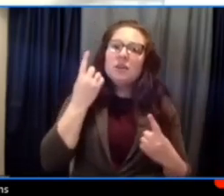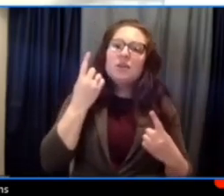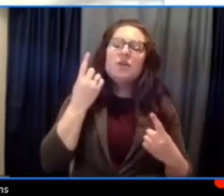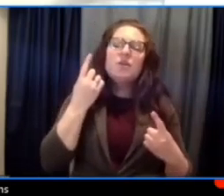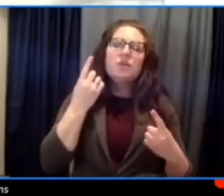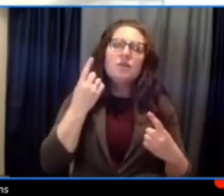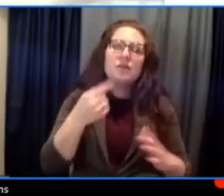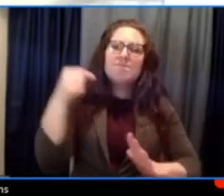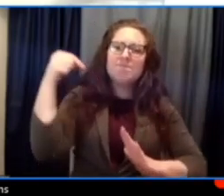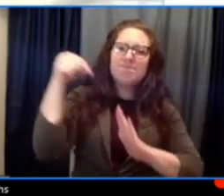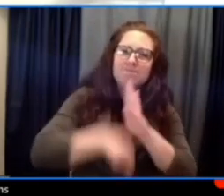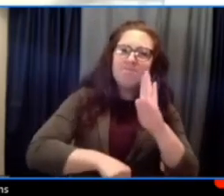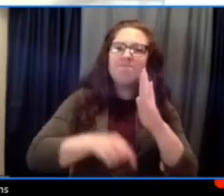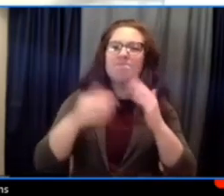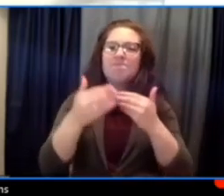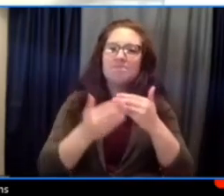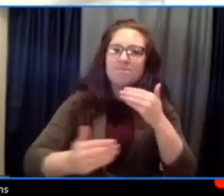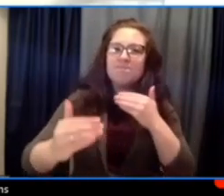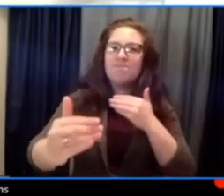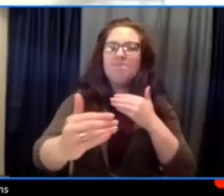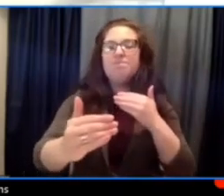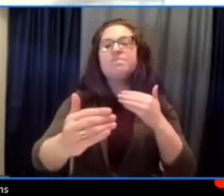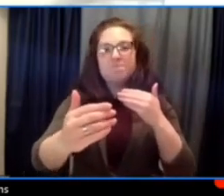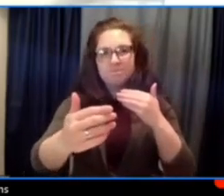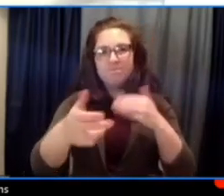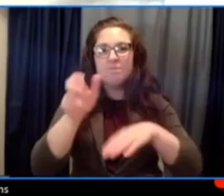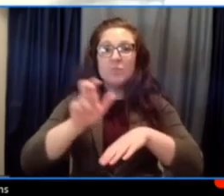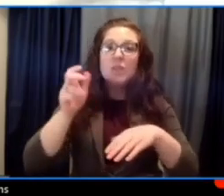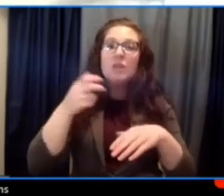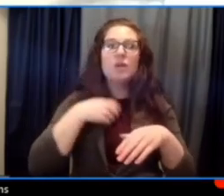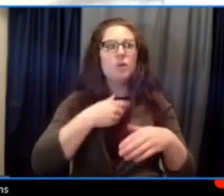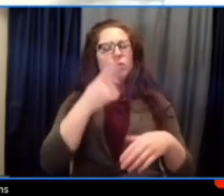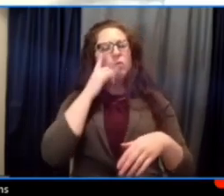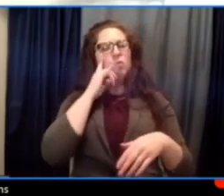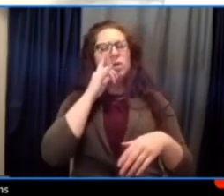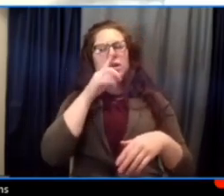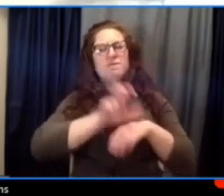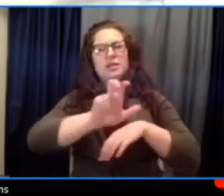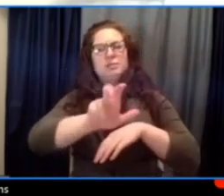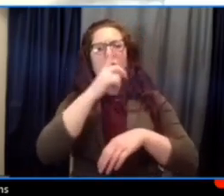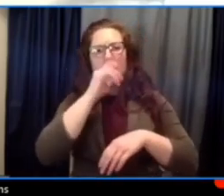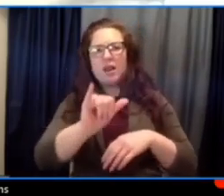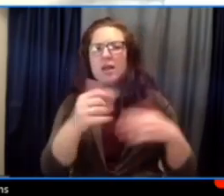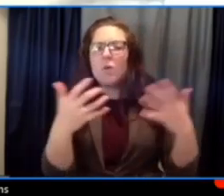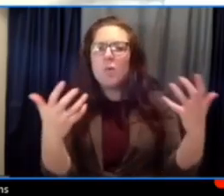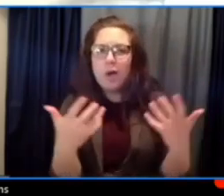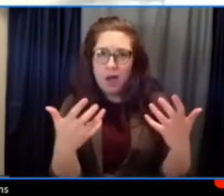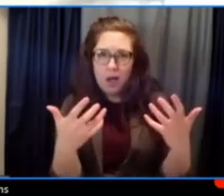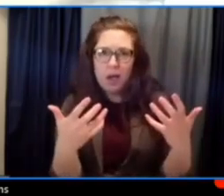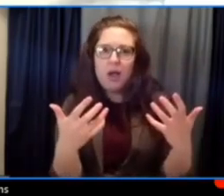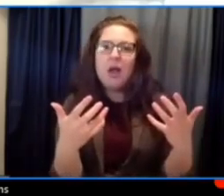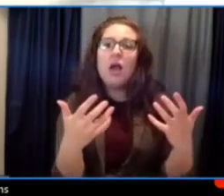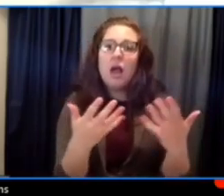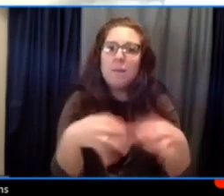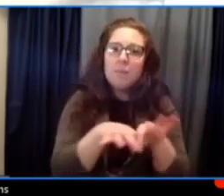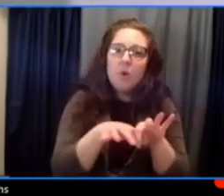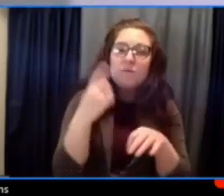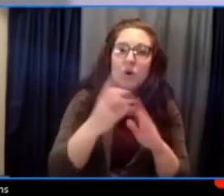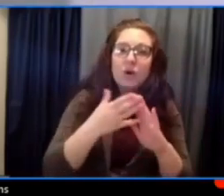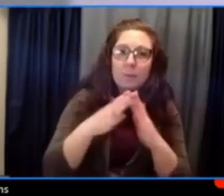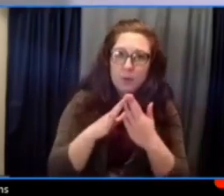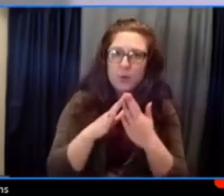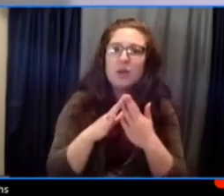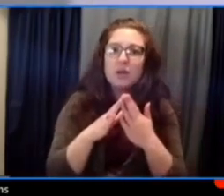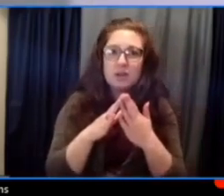long term investment could look like for our work, for our organizations and leaders, and most importantly, for our communities. Yeah,